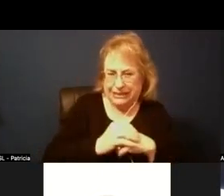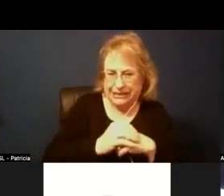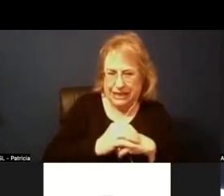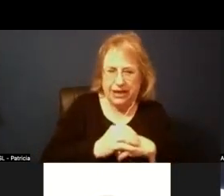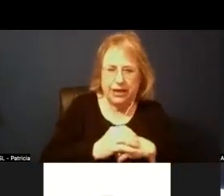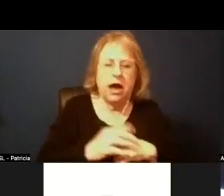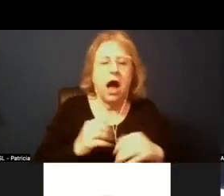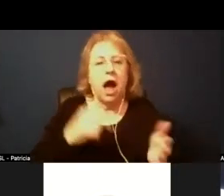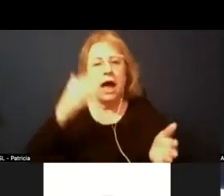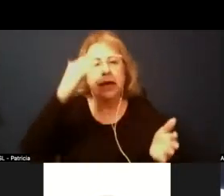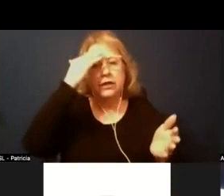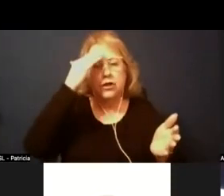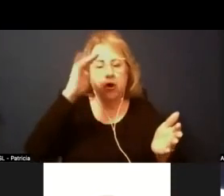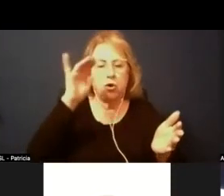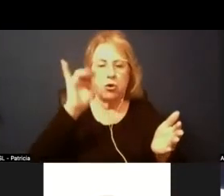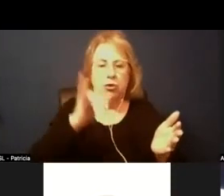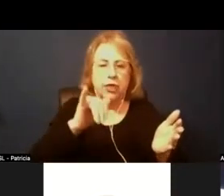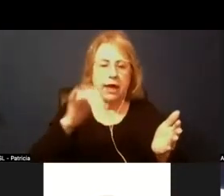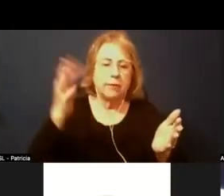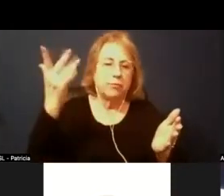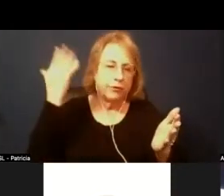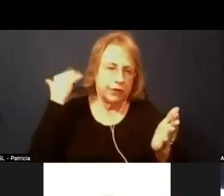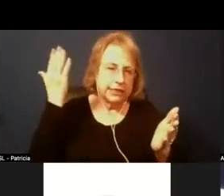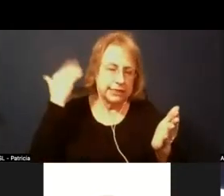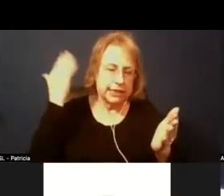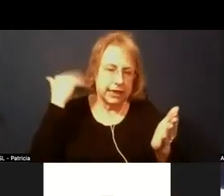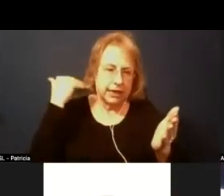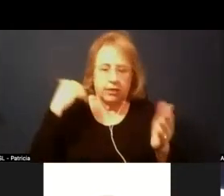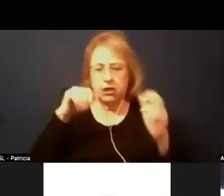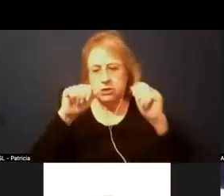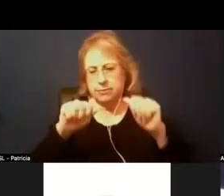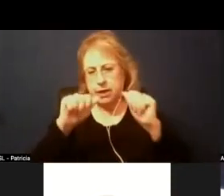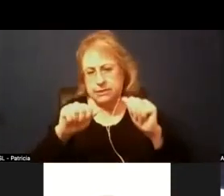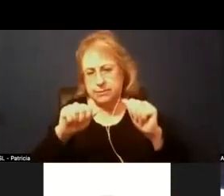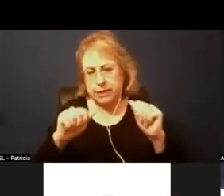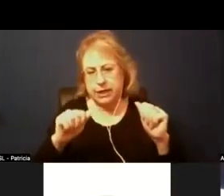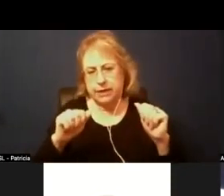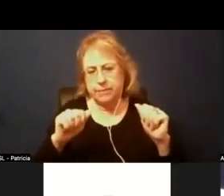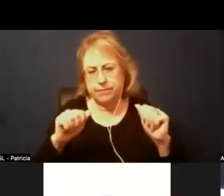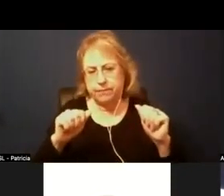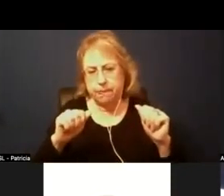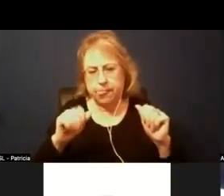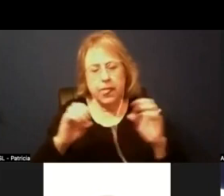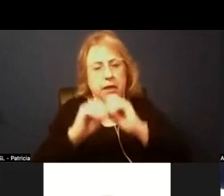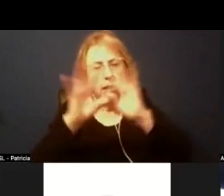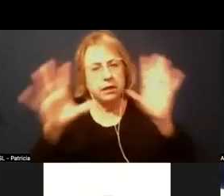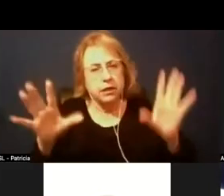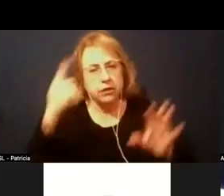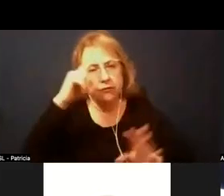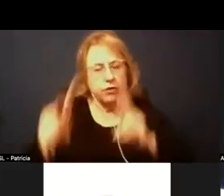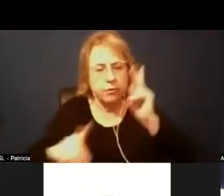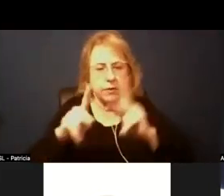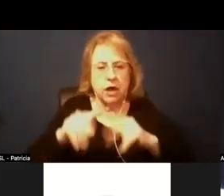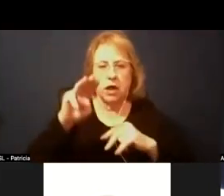i know that um we previously uh that there's the possibility of having i just want to make sure that it's clear for the public in terms of the march